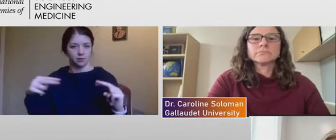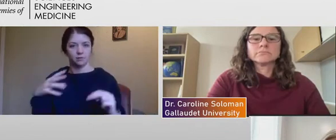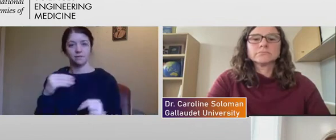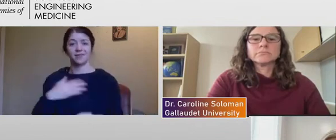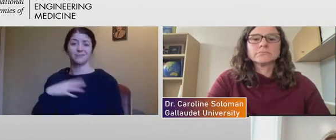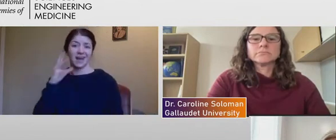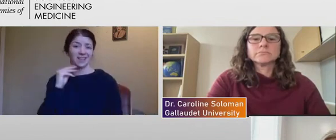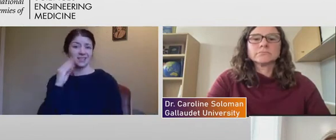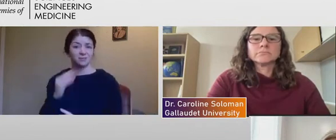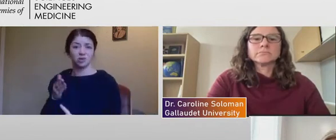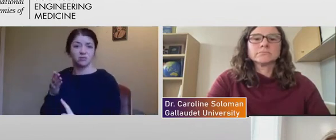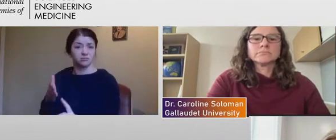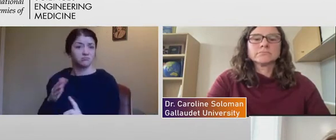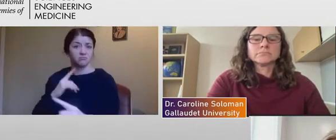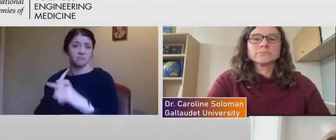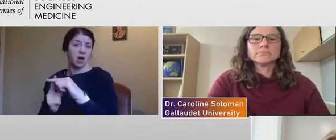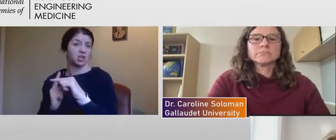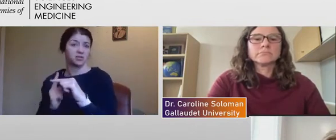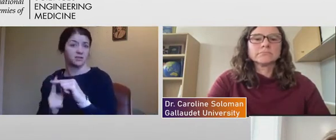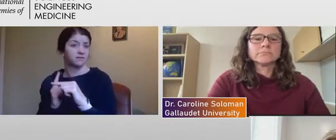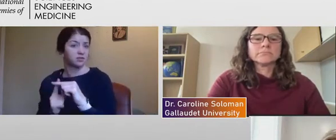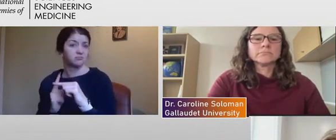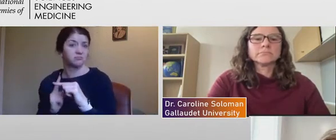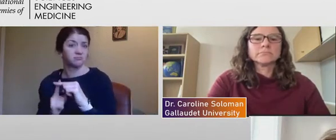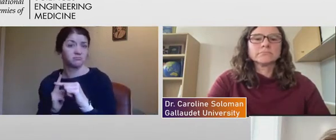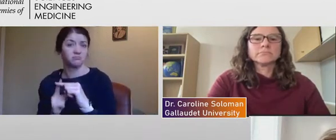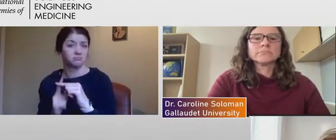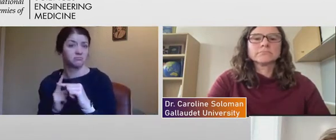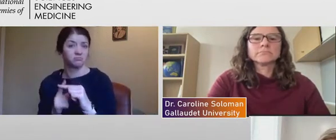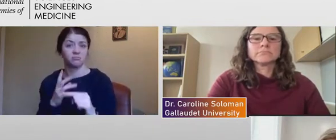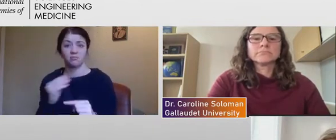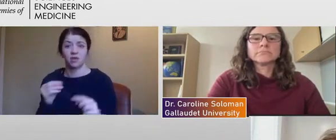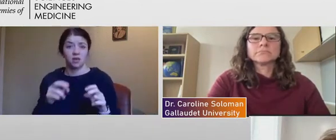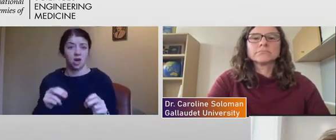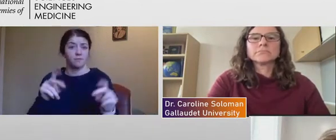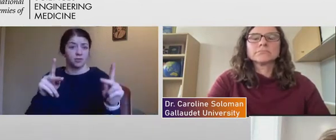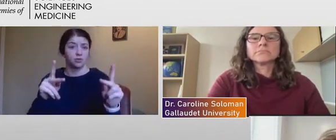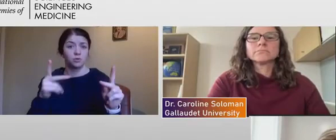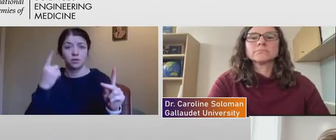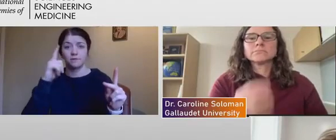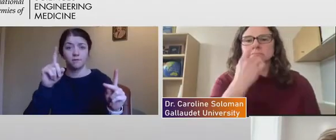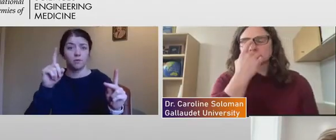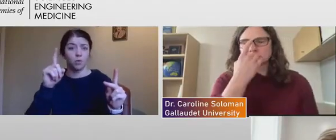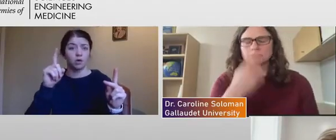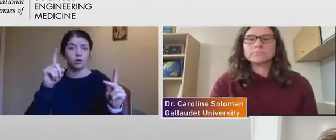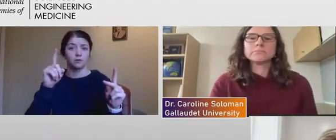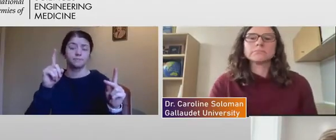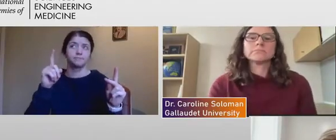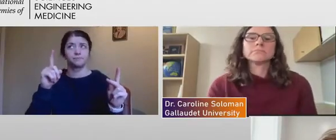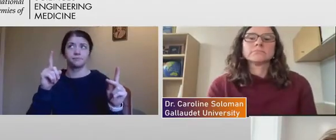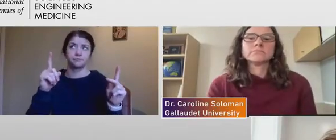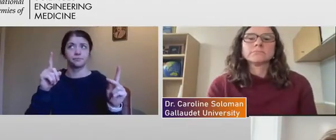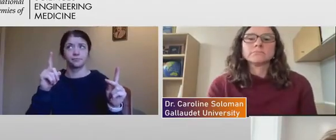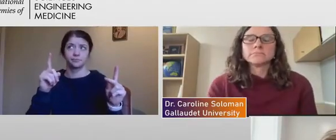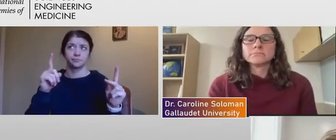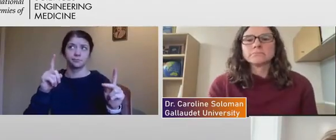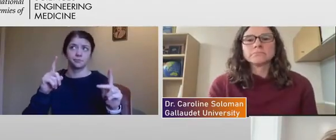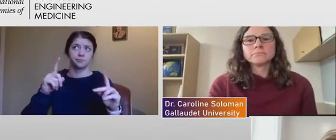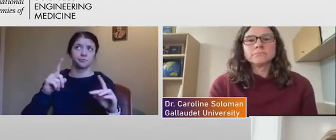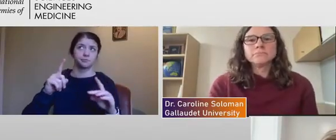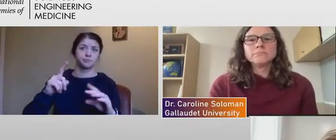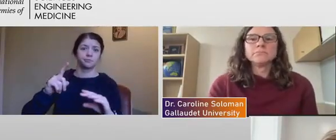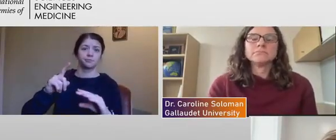always very positive and, and, you know, and as an opportunity to, in a sense as well, guard that